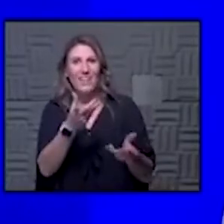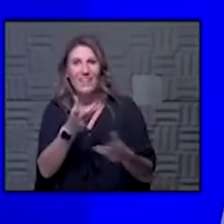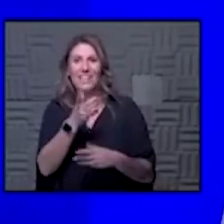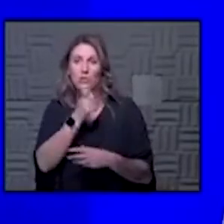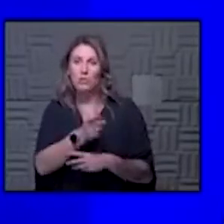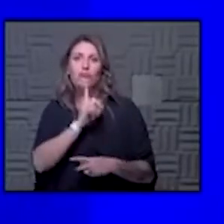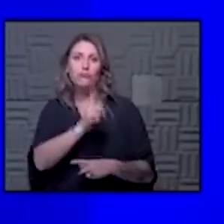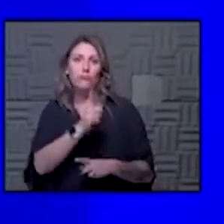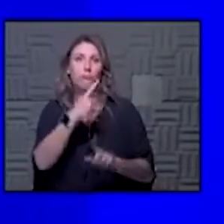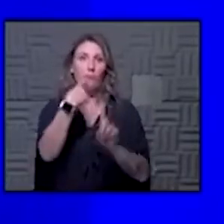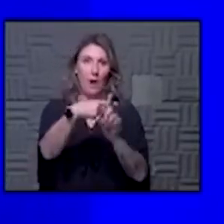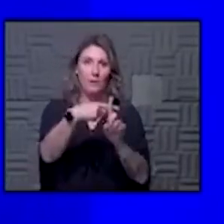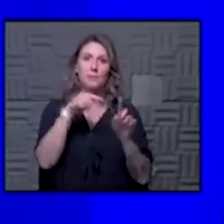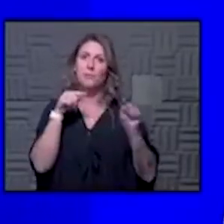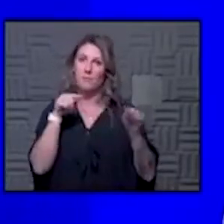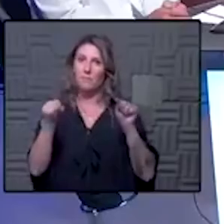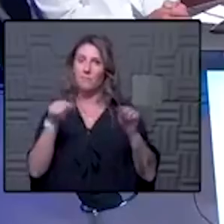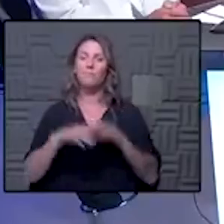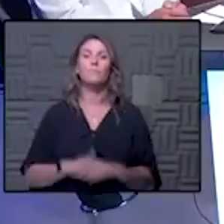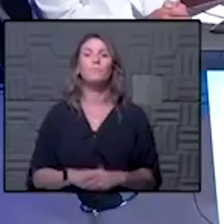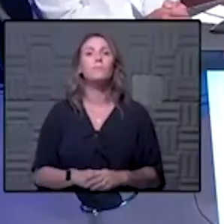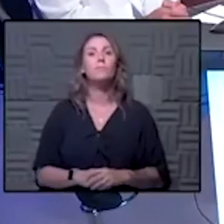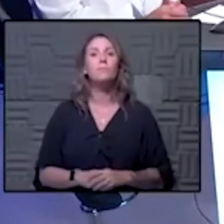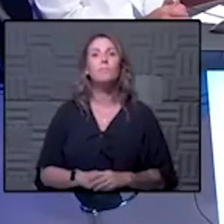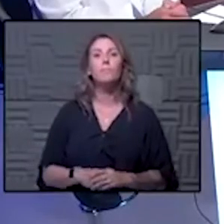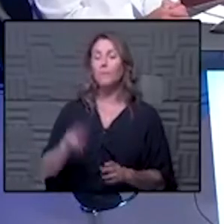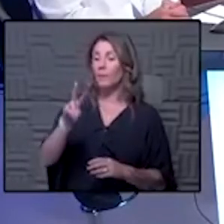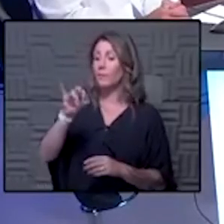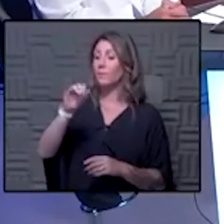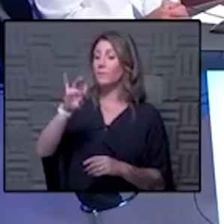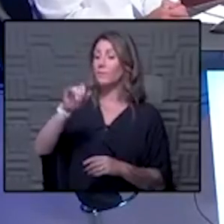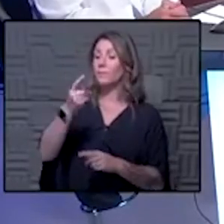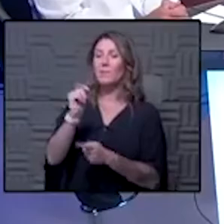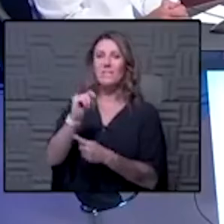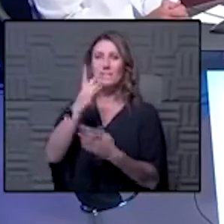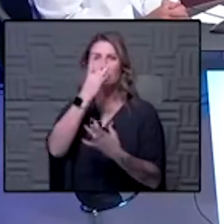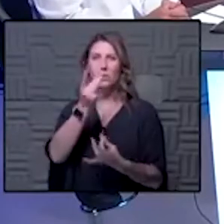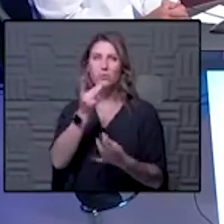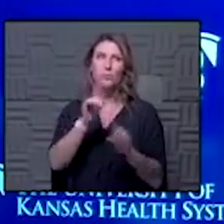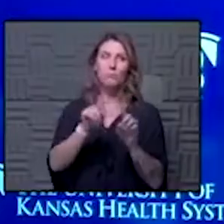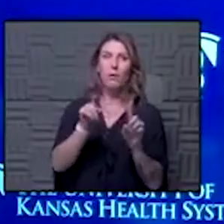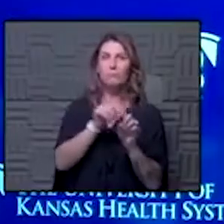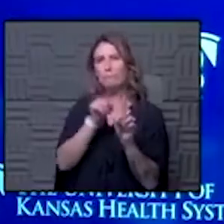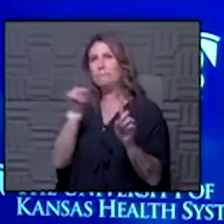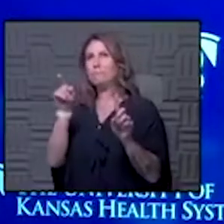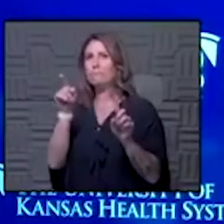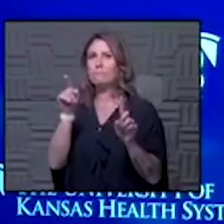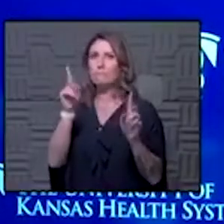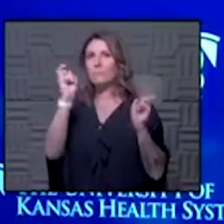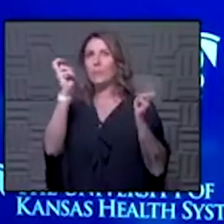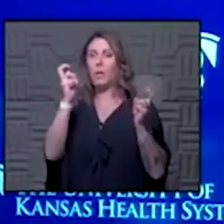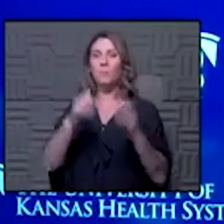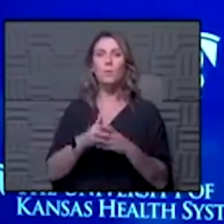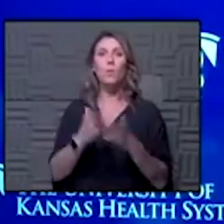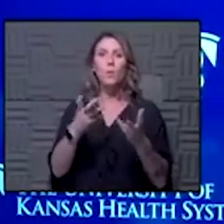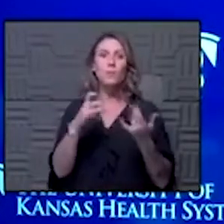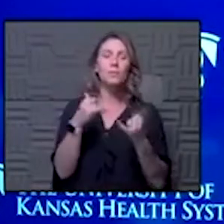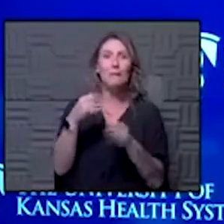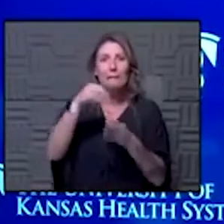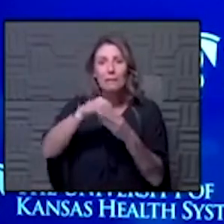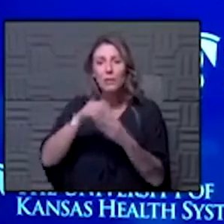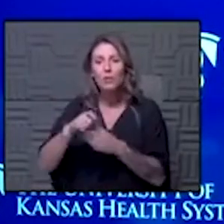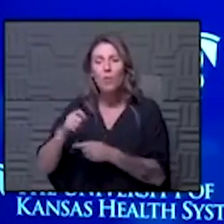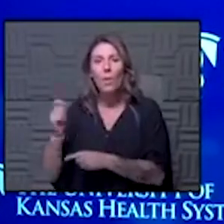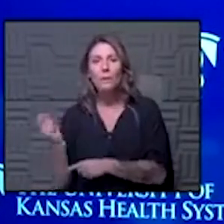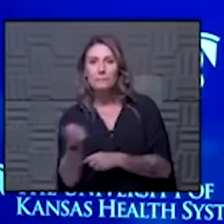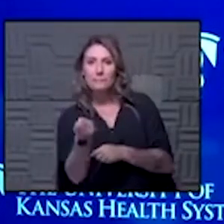that it's a true positive all right vincent has a kind of interesting but off-topic question he wants to play indoor tennis he